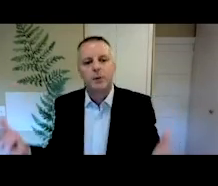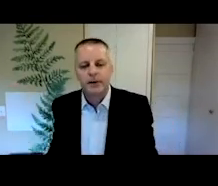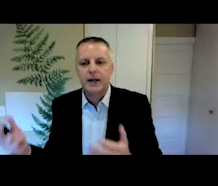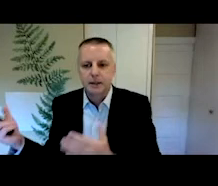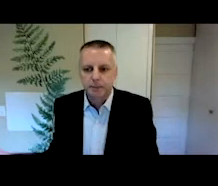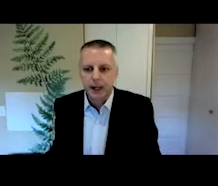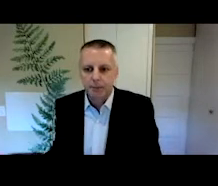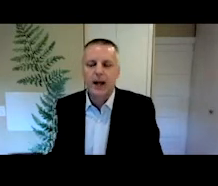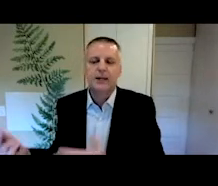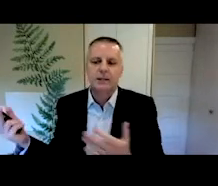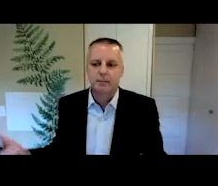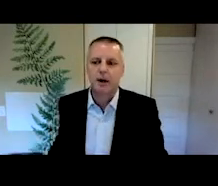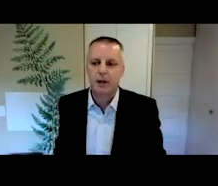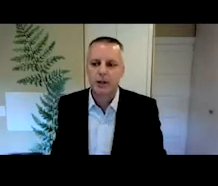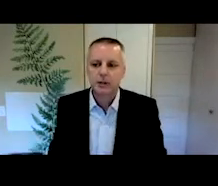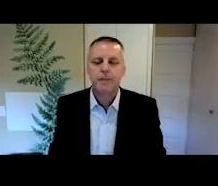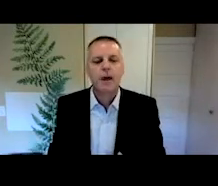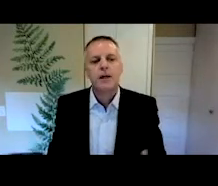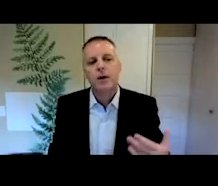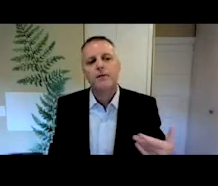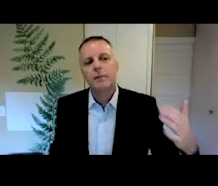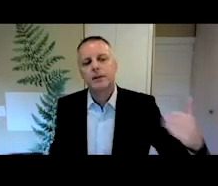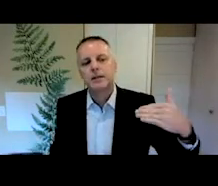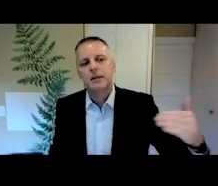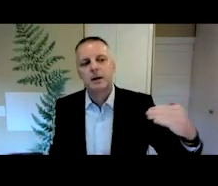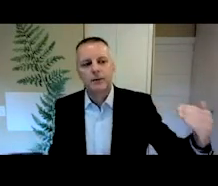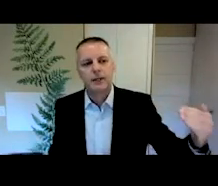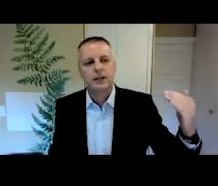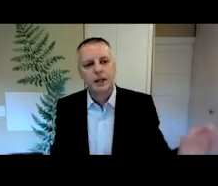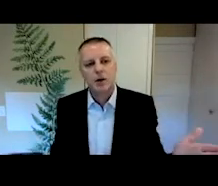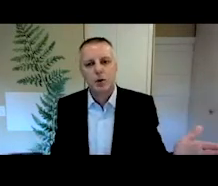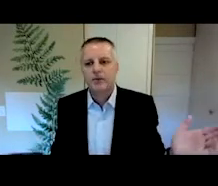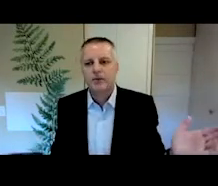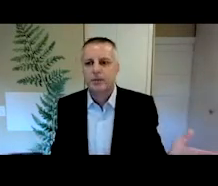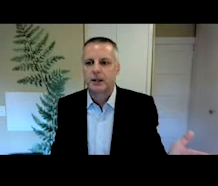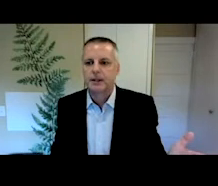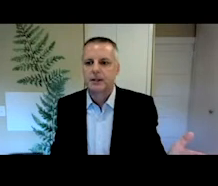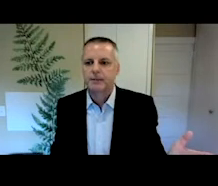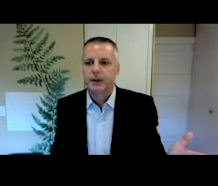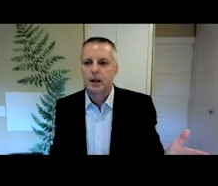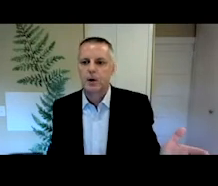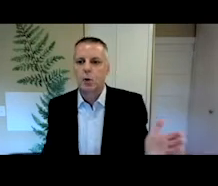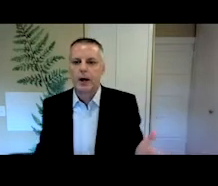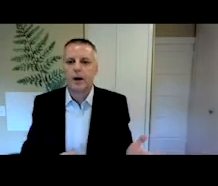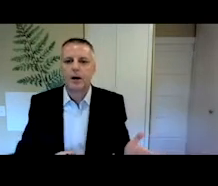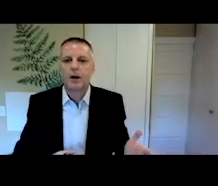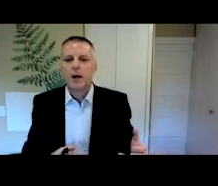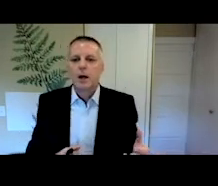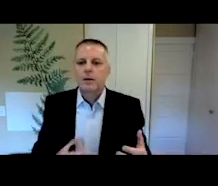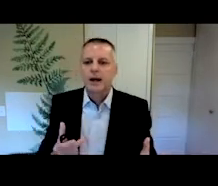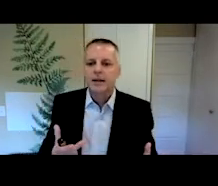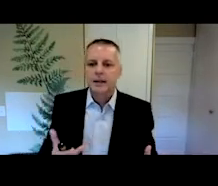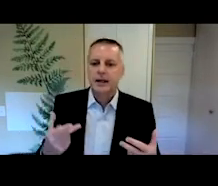and revise and practice and polish. So I've come up with this idea of a continuum of scriptedness. Okay. Where